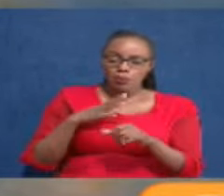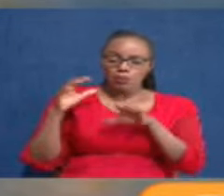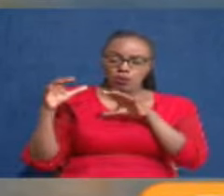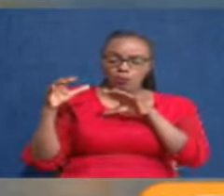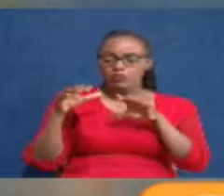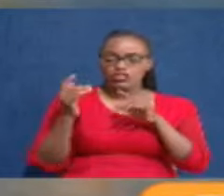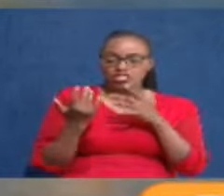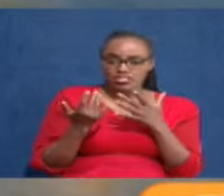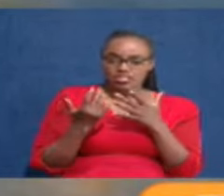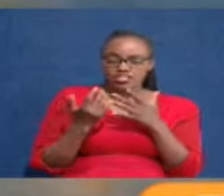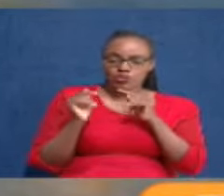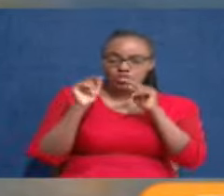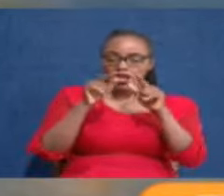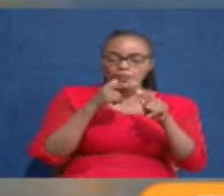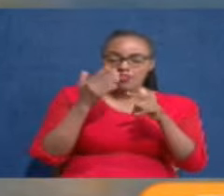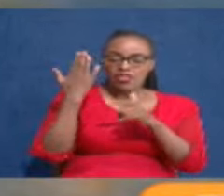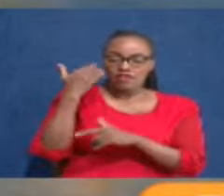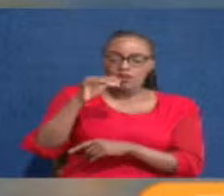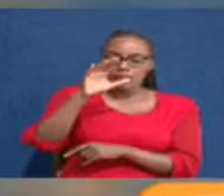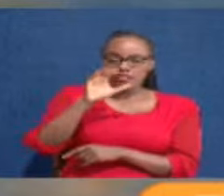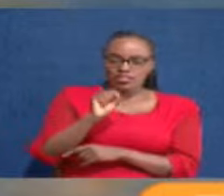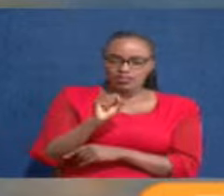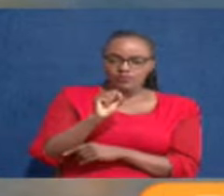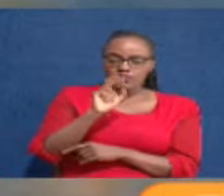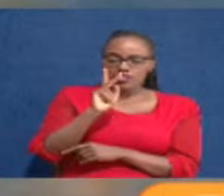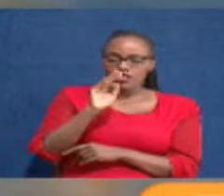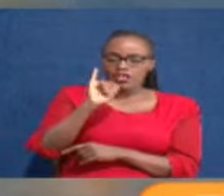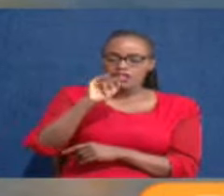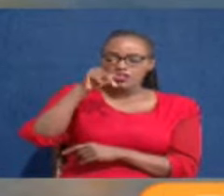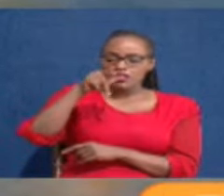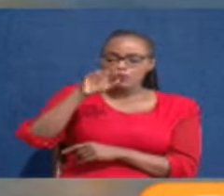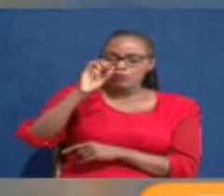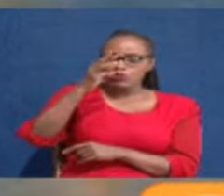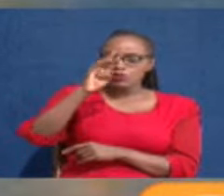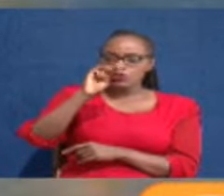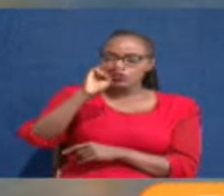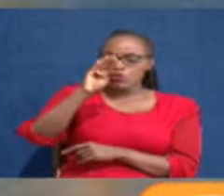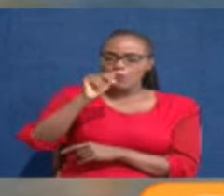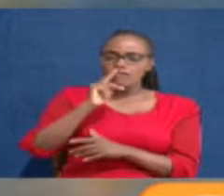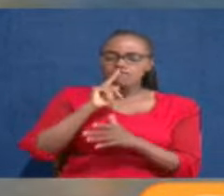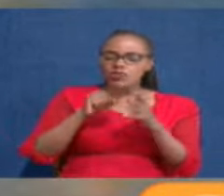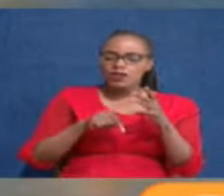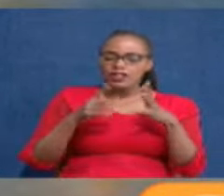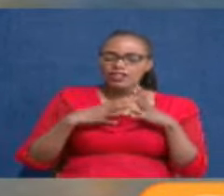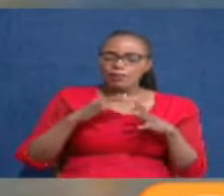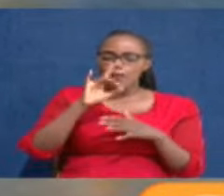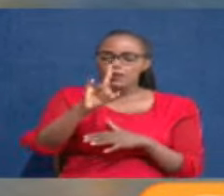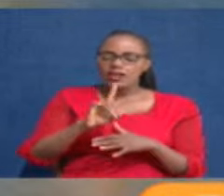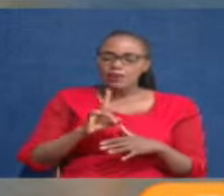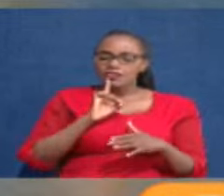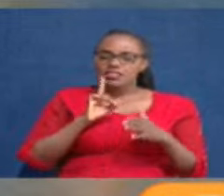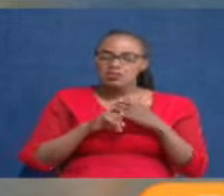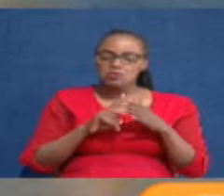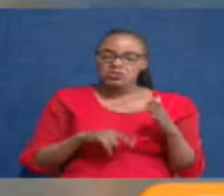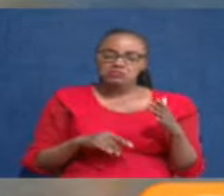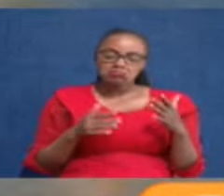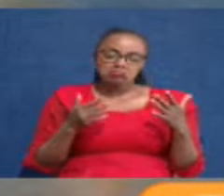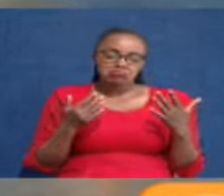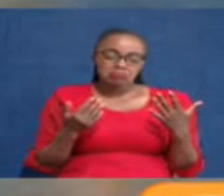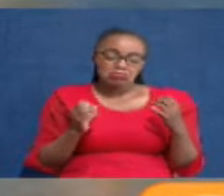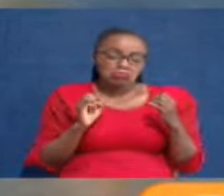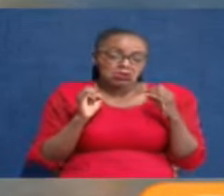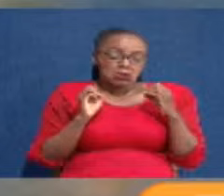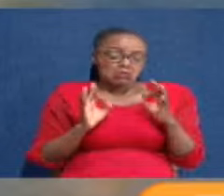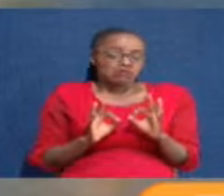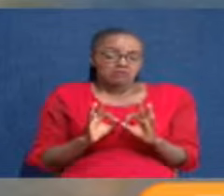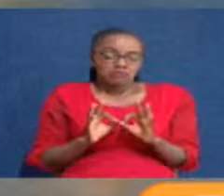levy but I remember the then cabinet secretary Kipcho Mamuroko saying that those that have come have said as long